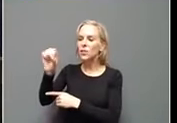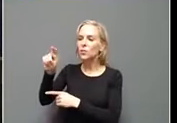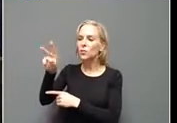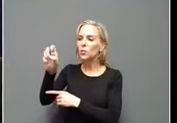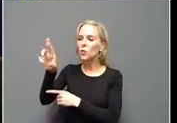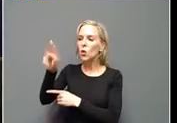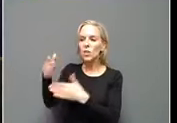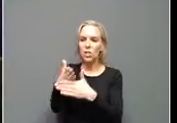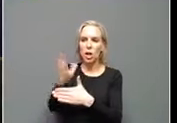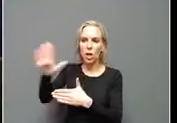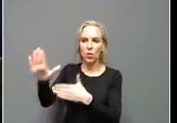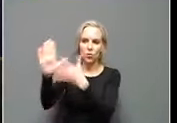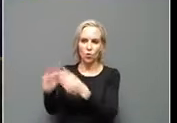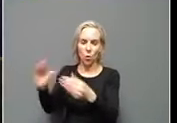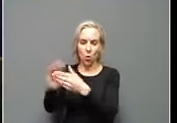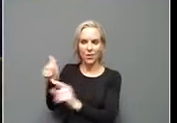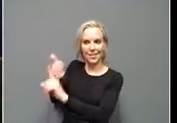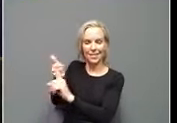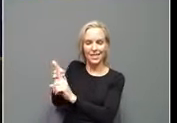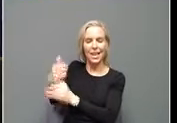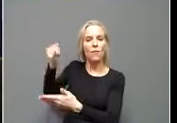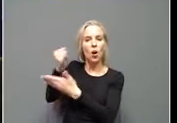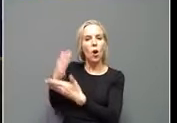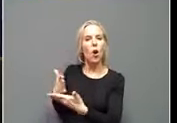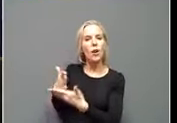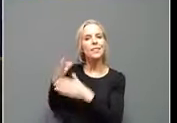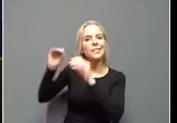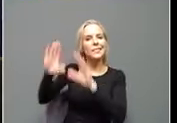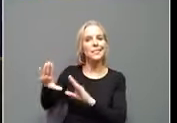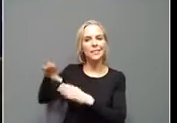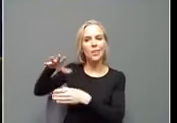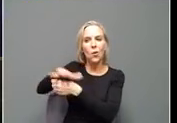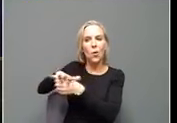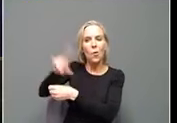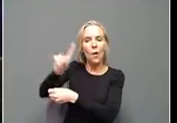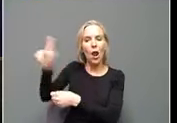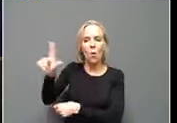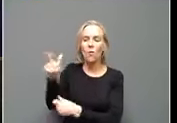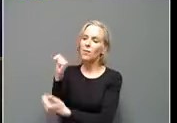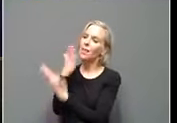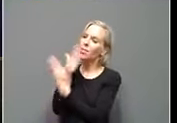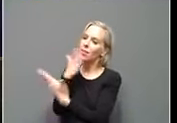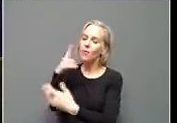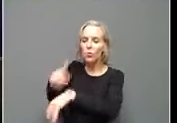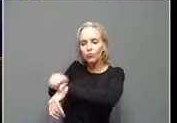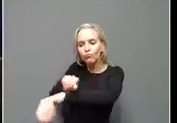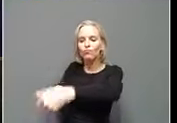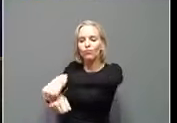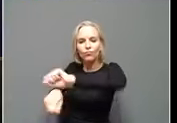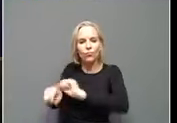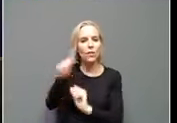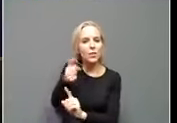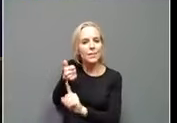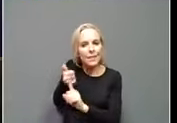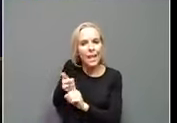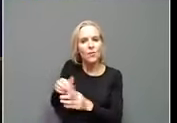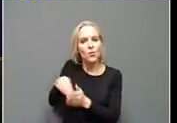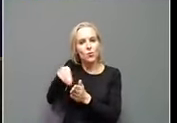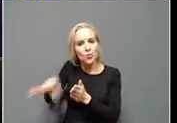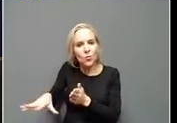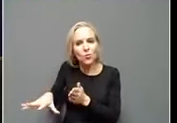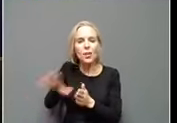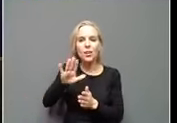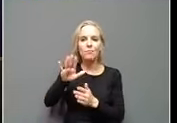Jalen is an artist and teacher in Louisville and I want to thank her for rolling up her sleeve for herself, her students and her